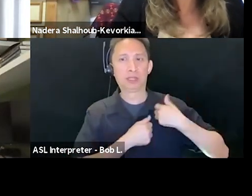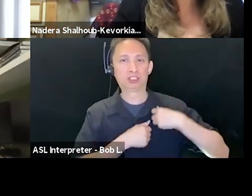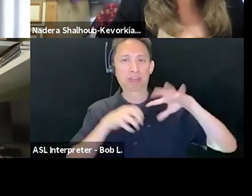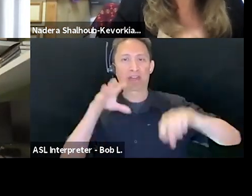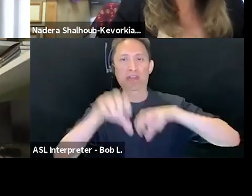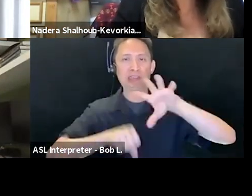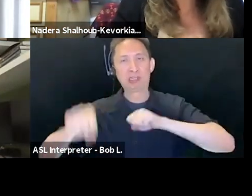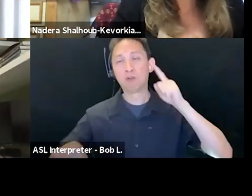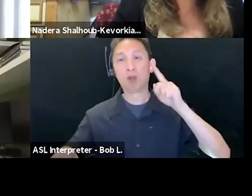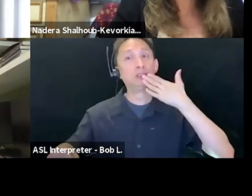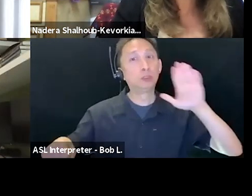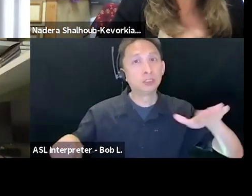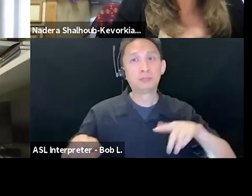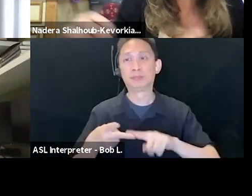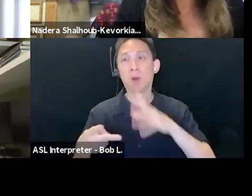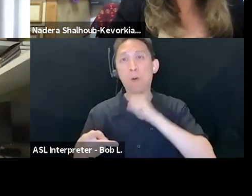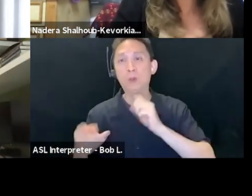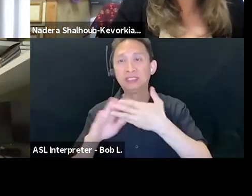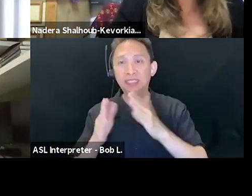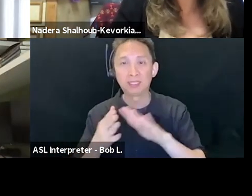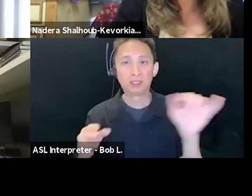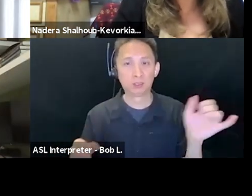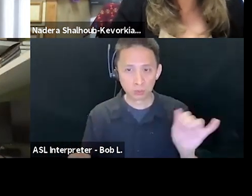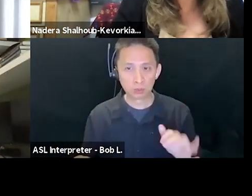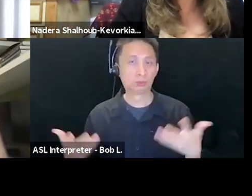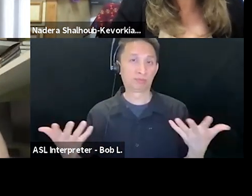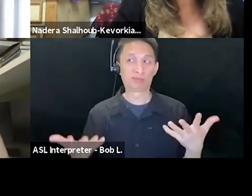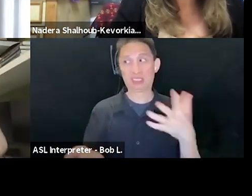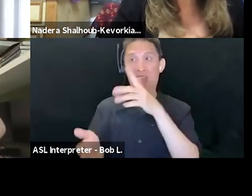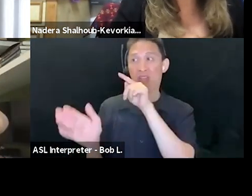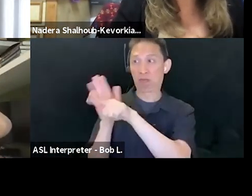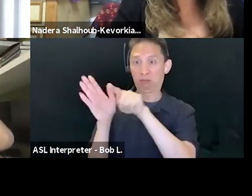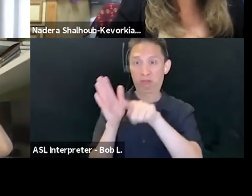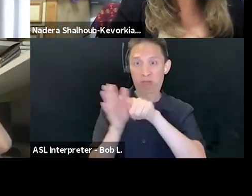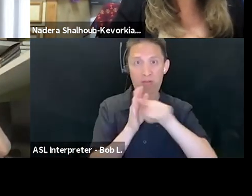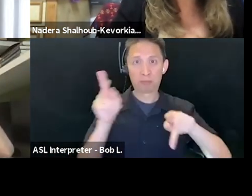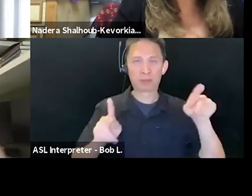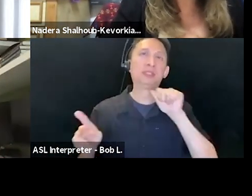Wadi Yasul, where ethnic cleansing is ongoing to judaize. So,